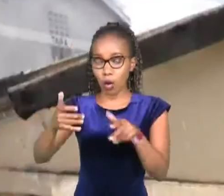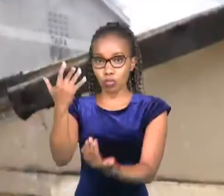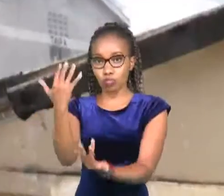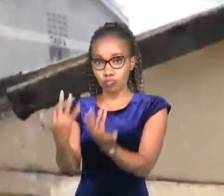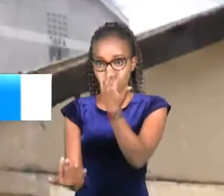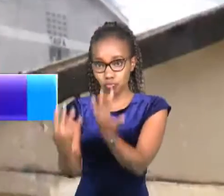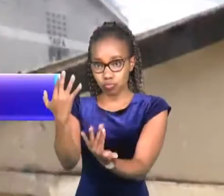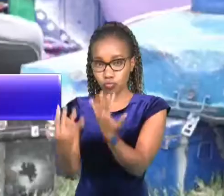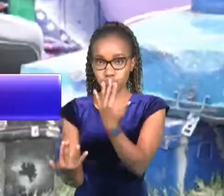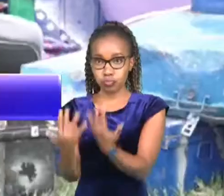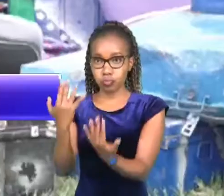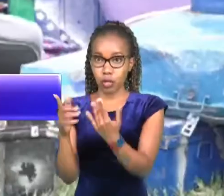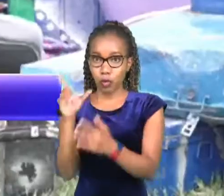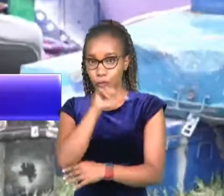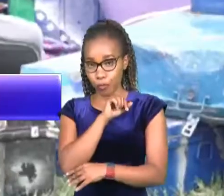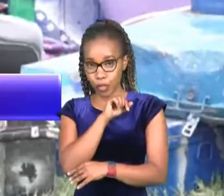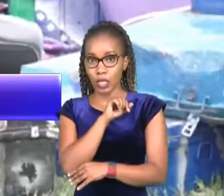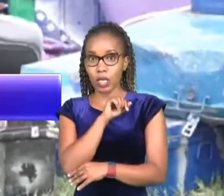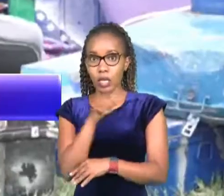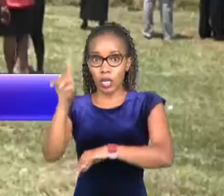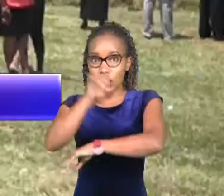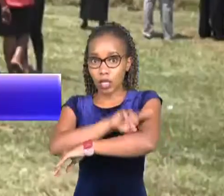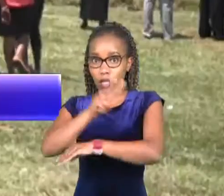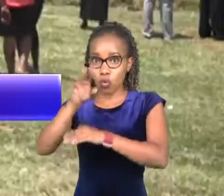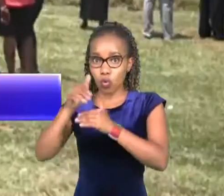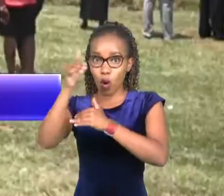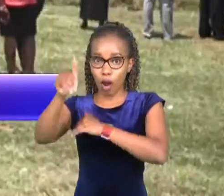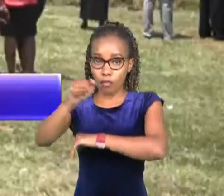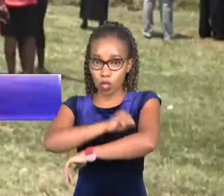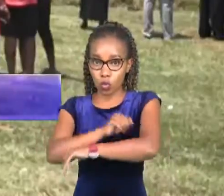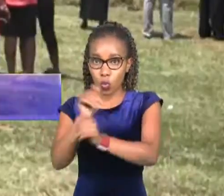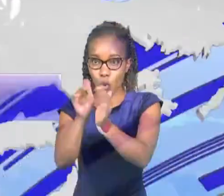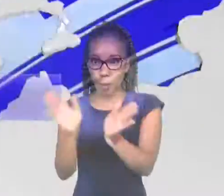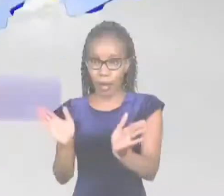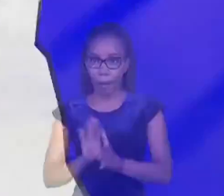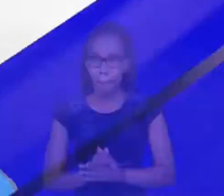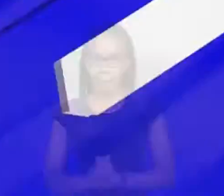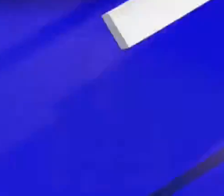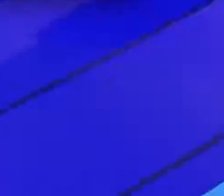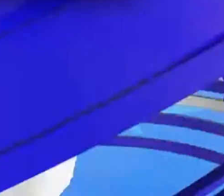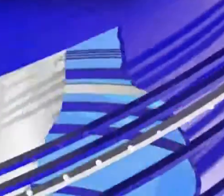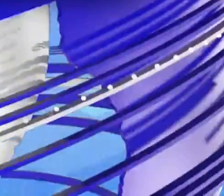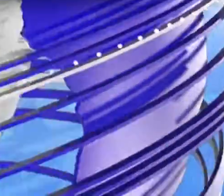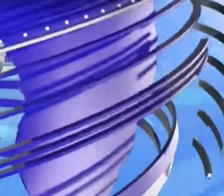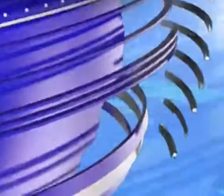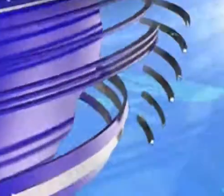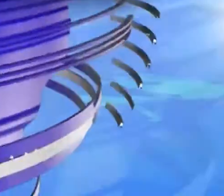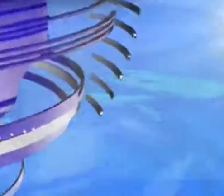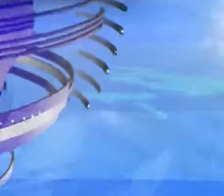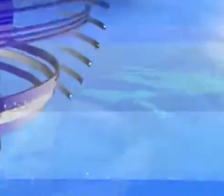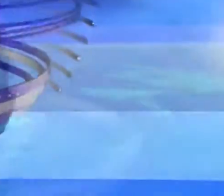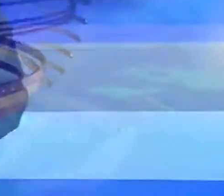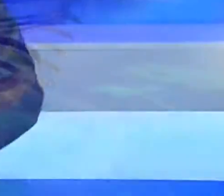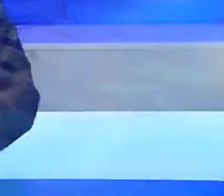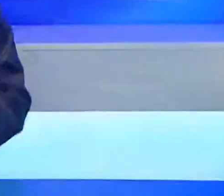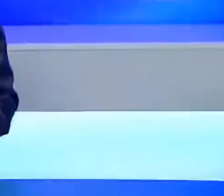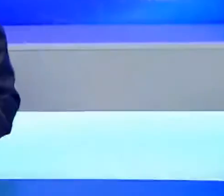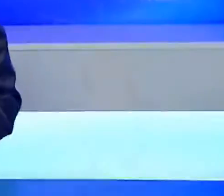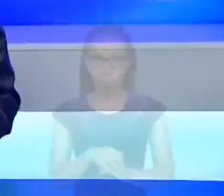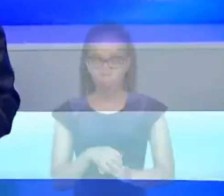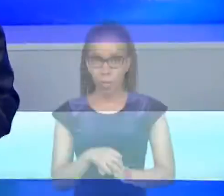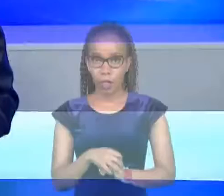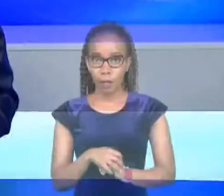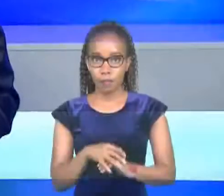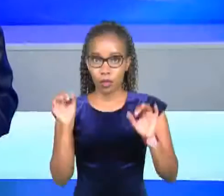destroyed by fire barely two days after schools resumed all right